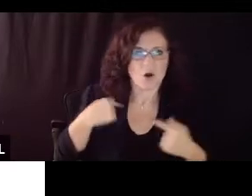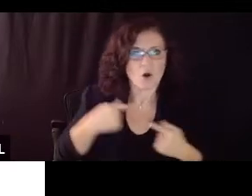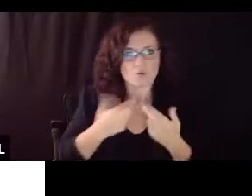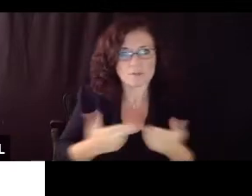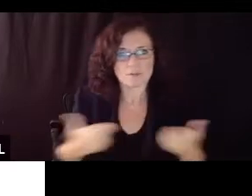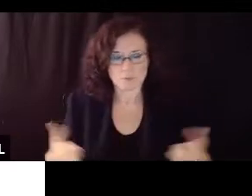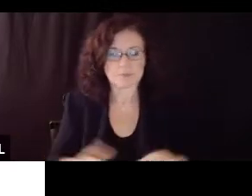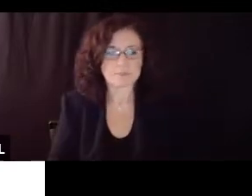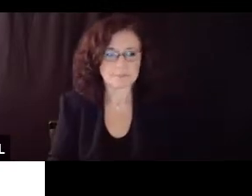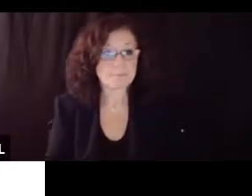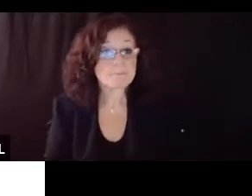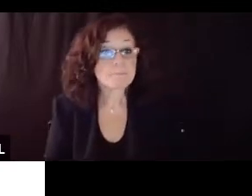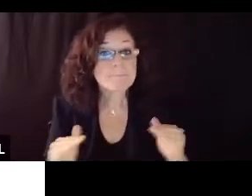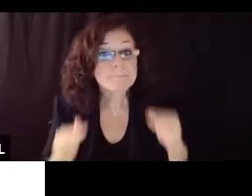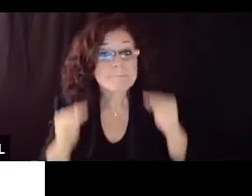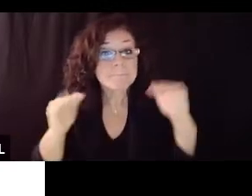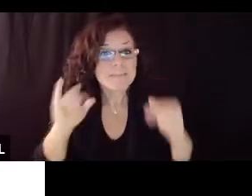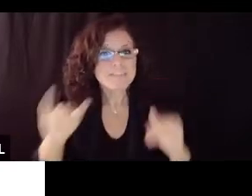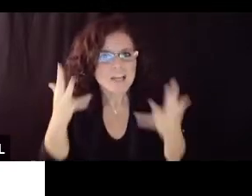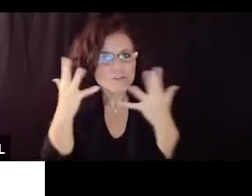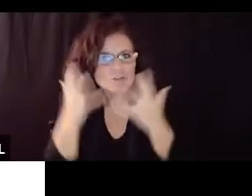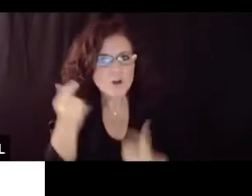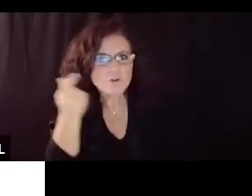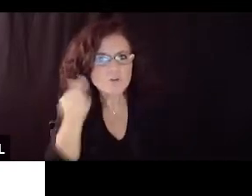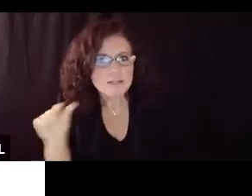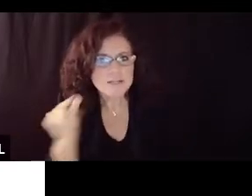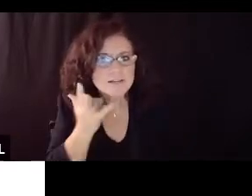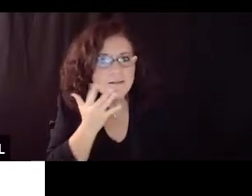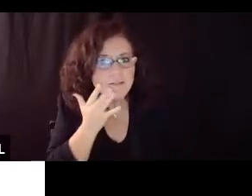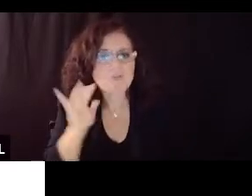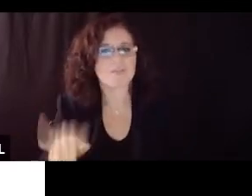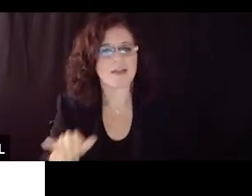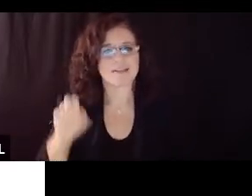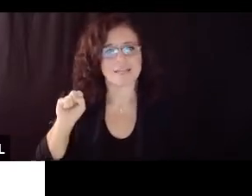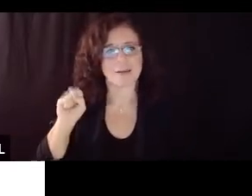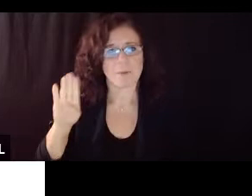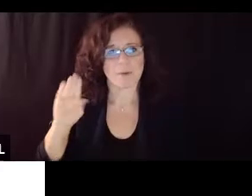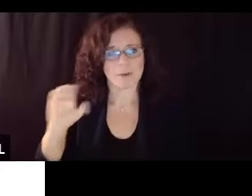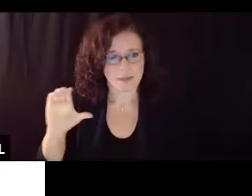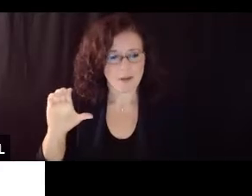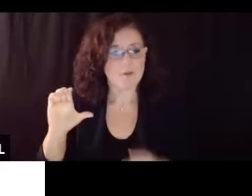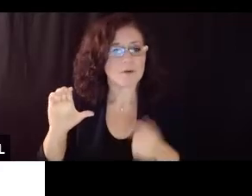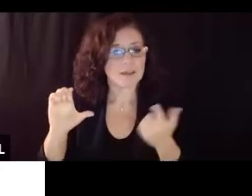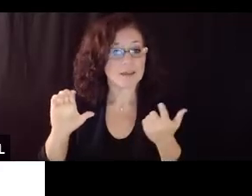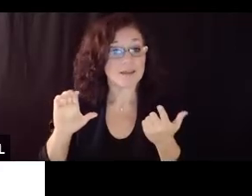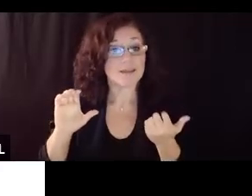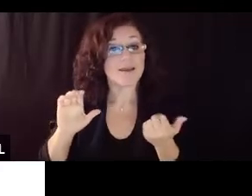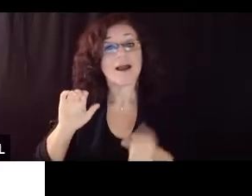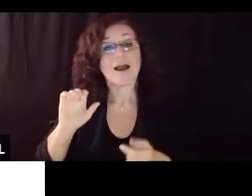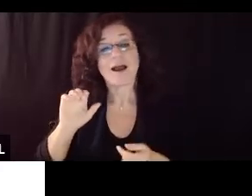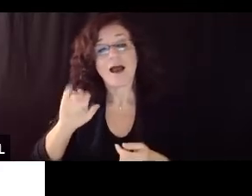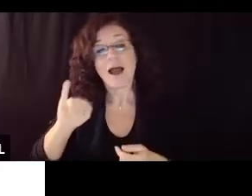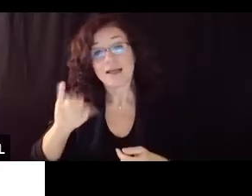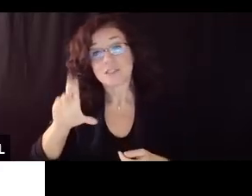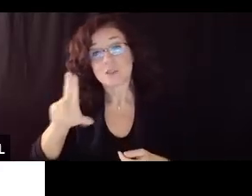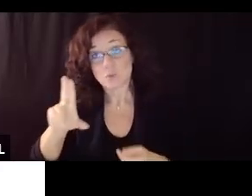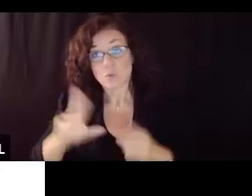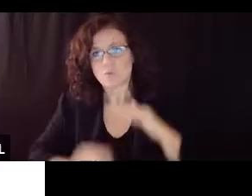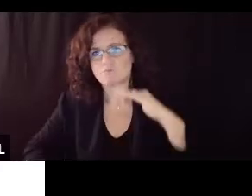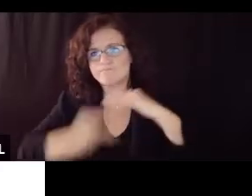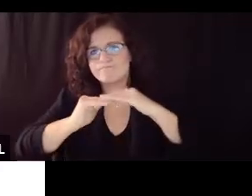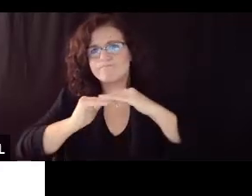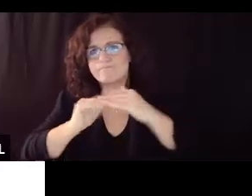dark uh green you're seeing our Santa Barbara County adjusted ICU capacity um again uh had been